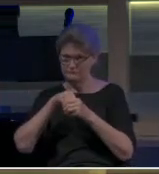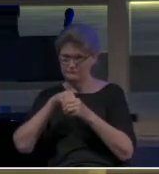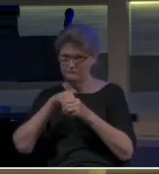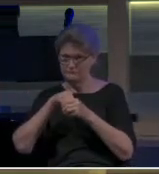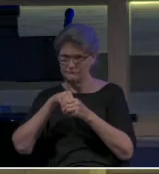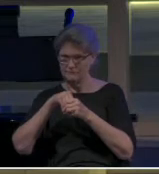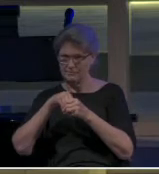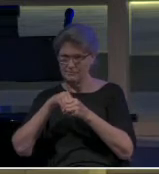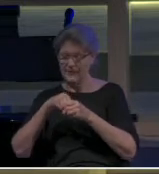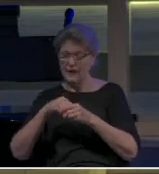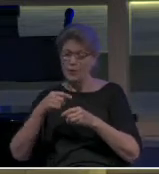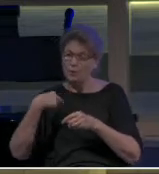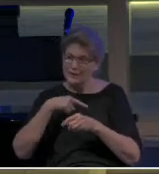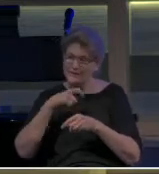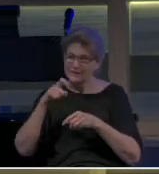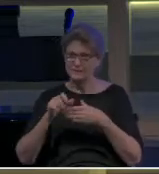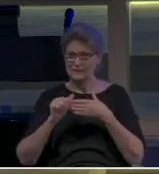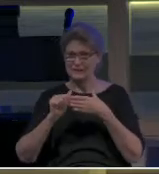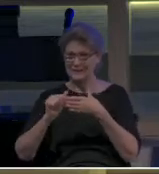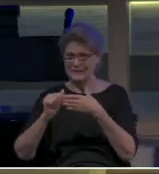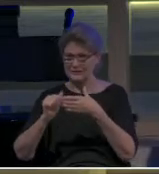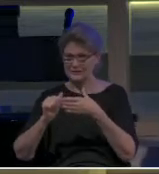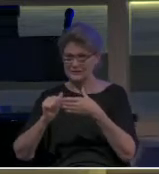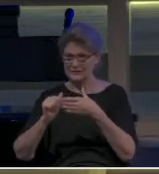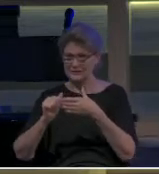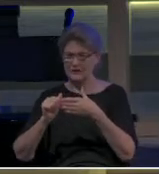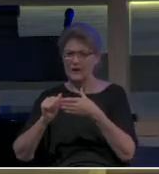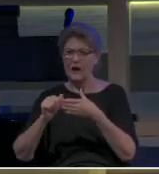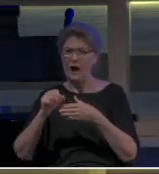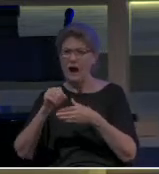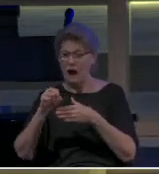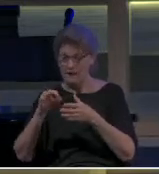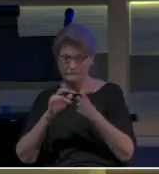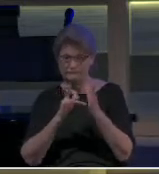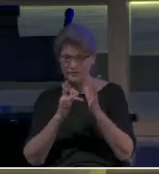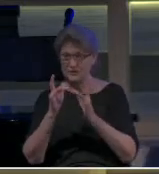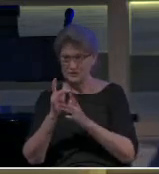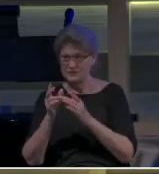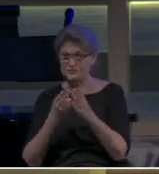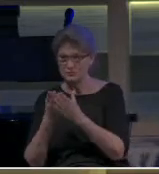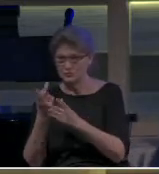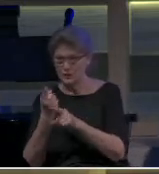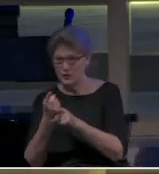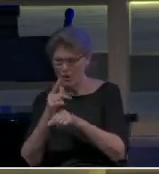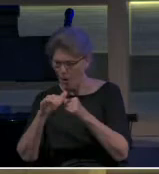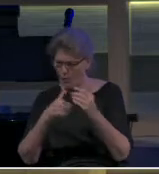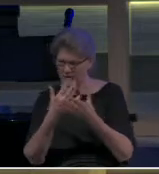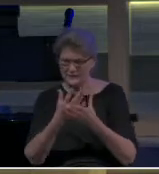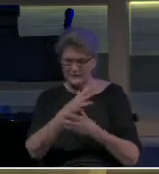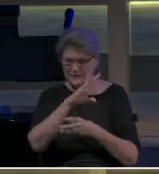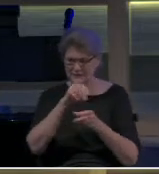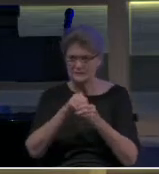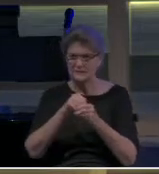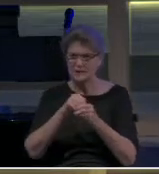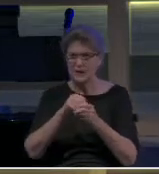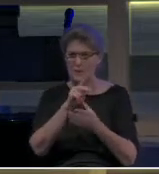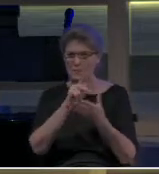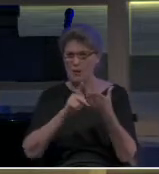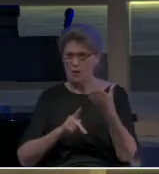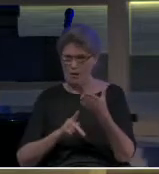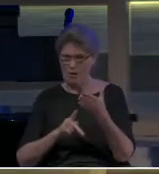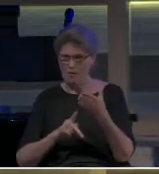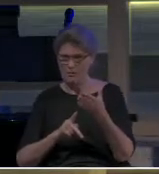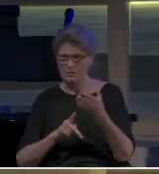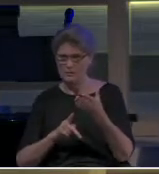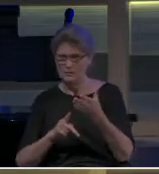outside of the body. And so all of these things are the things that Paul addresses in his